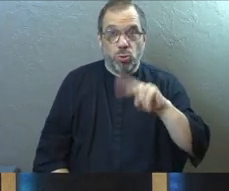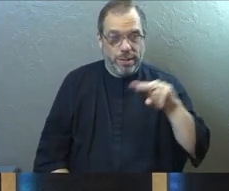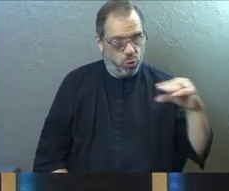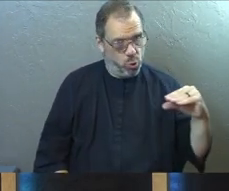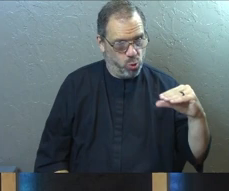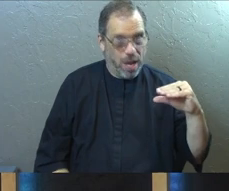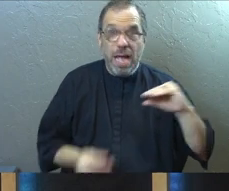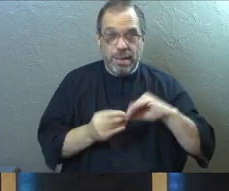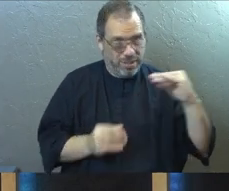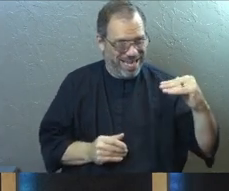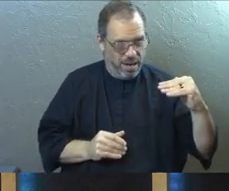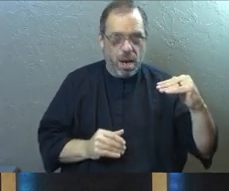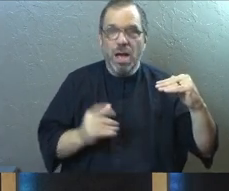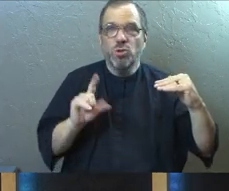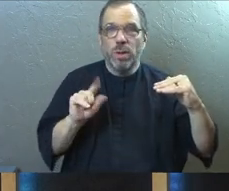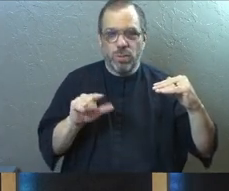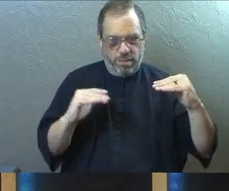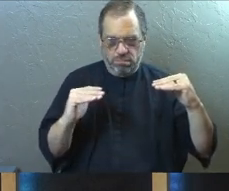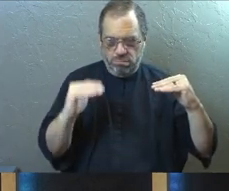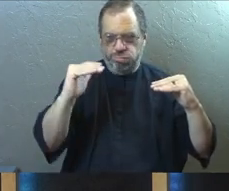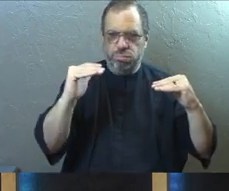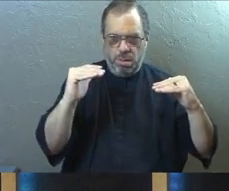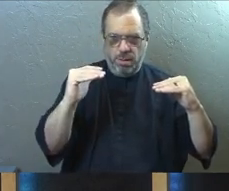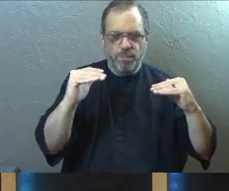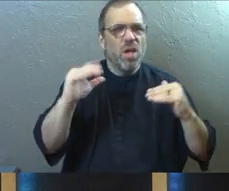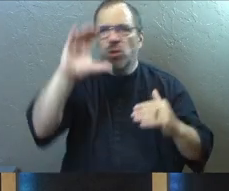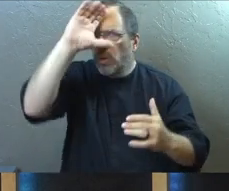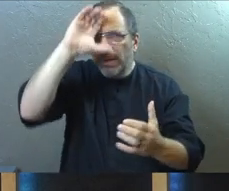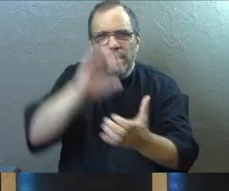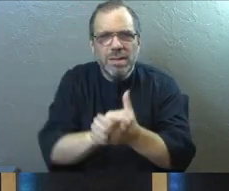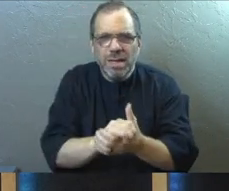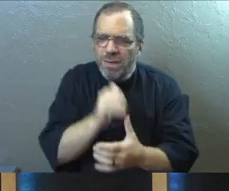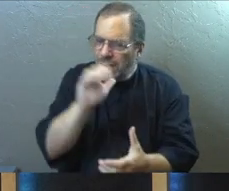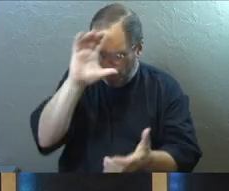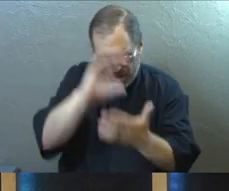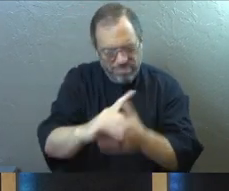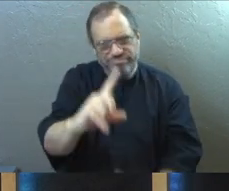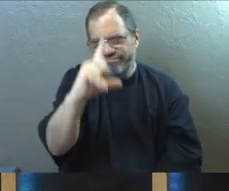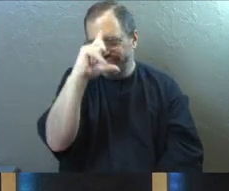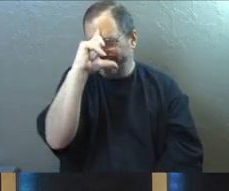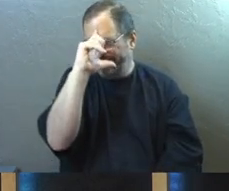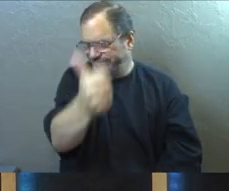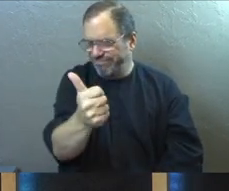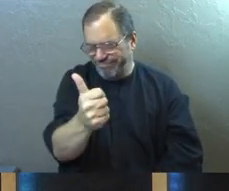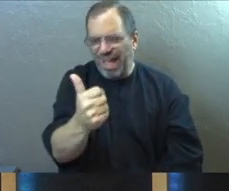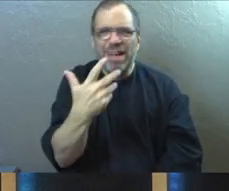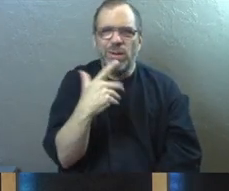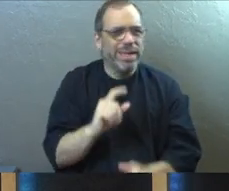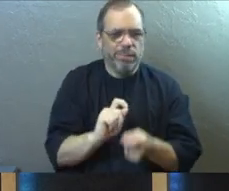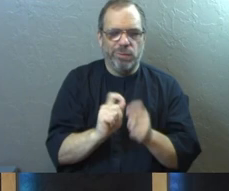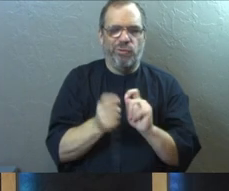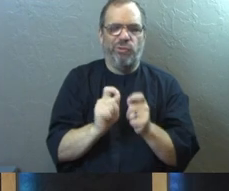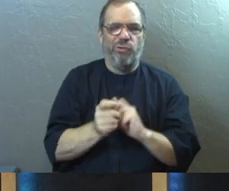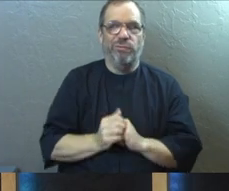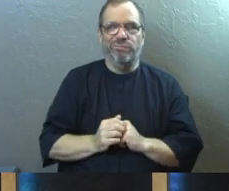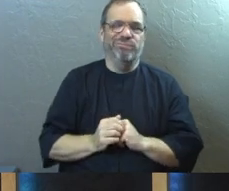So what does that say to us? Well, you can believe those or not believe those. It's totally up to you. I know that things can be tweaked.